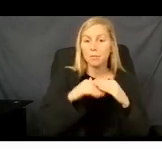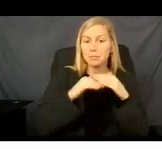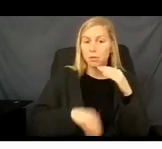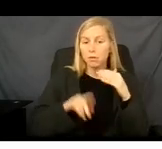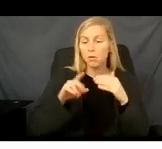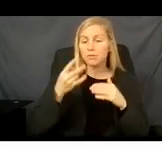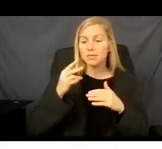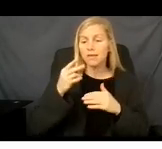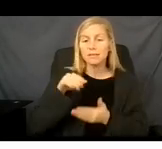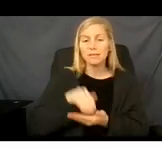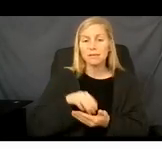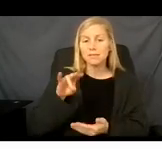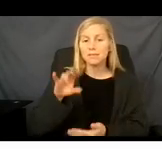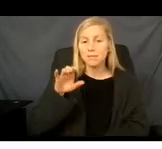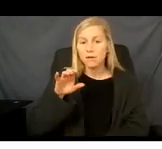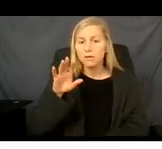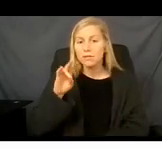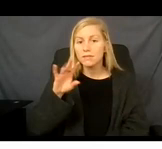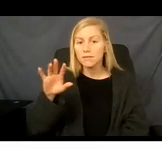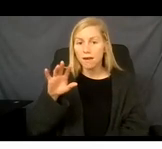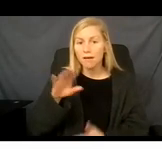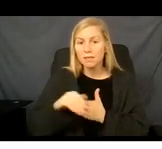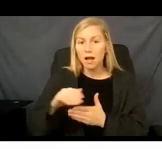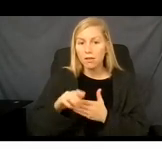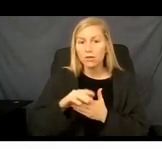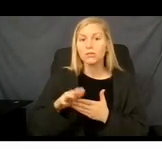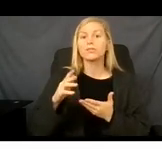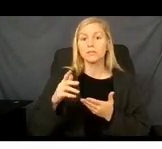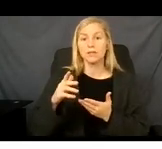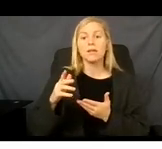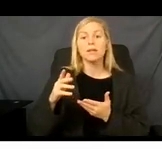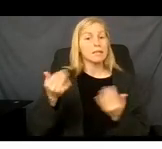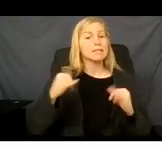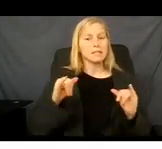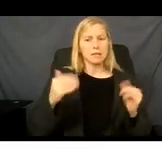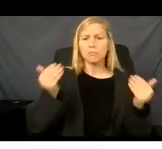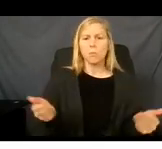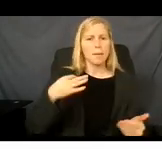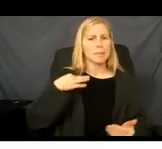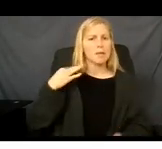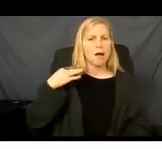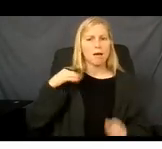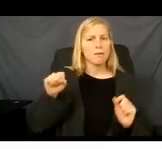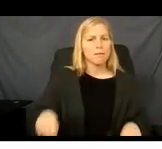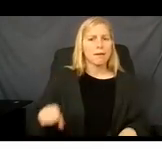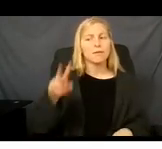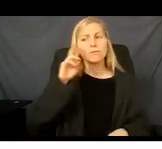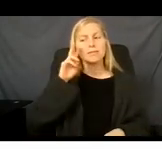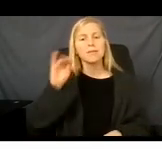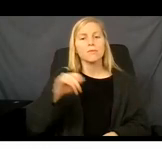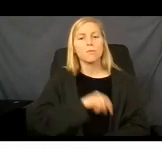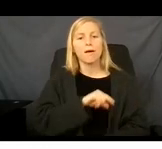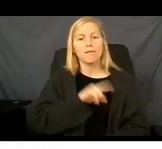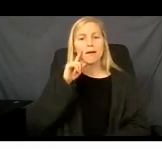,775, I would encourage you to still apply through the marketplace to see if you qualify for Medicaid.